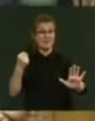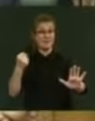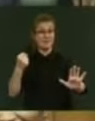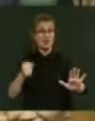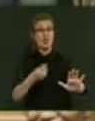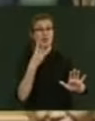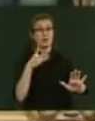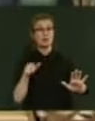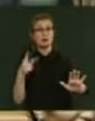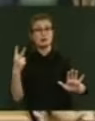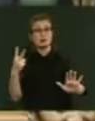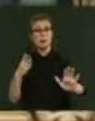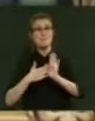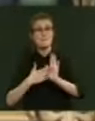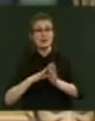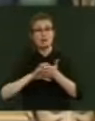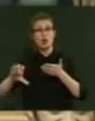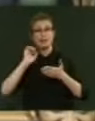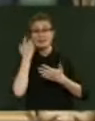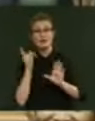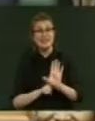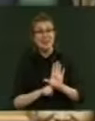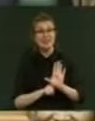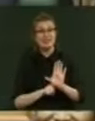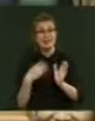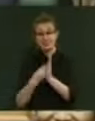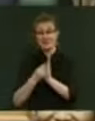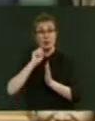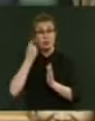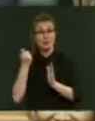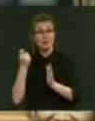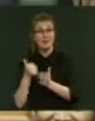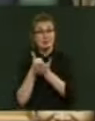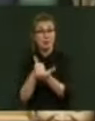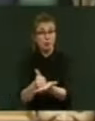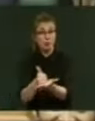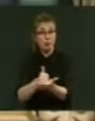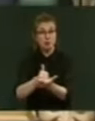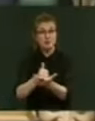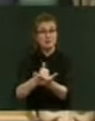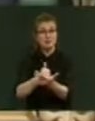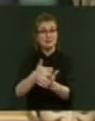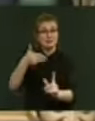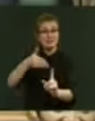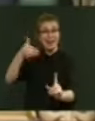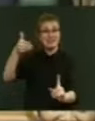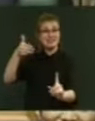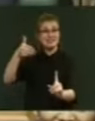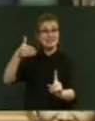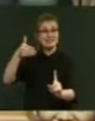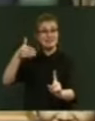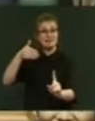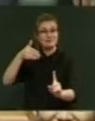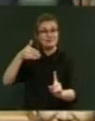.2 million per annum as a fund will support target initiatives in areas with